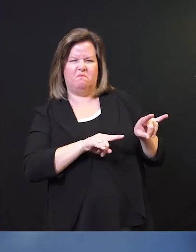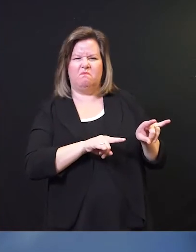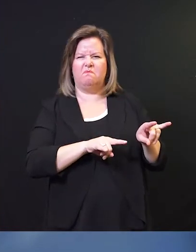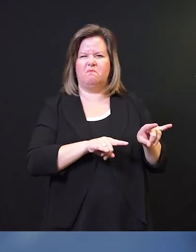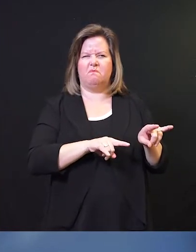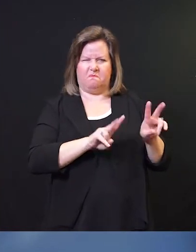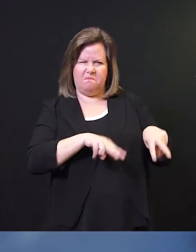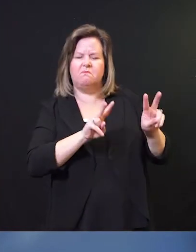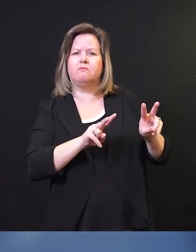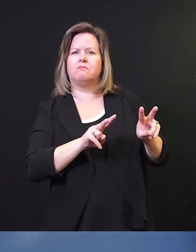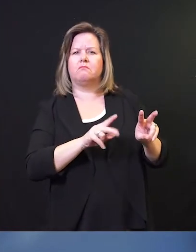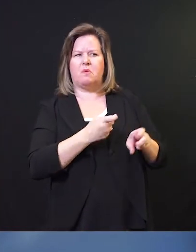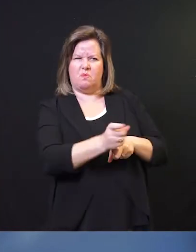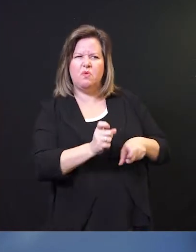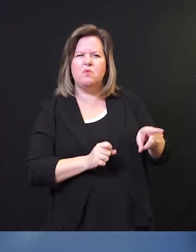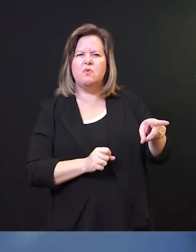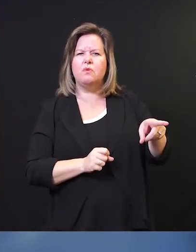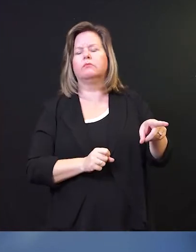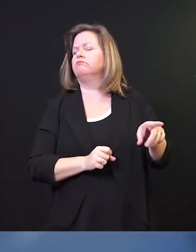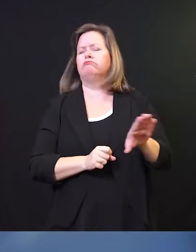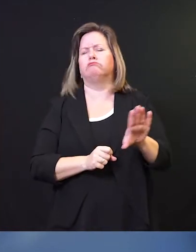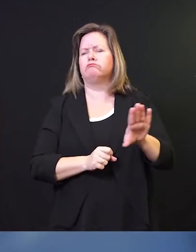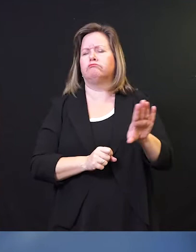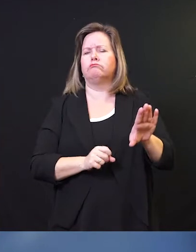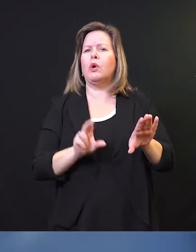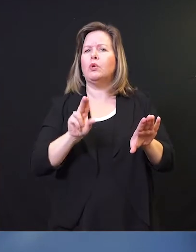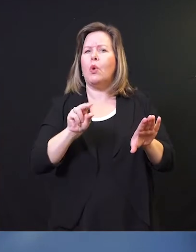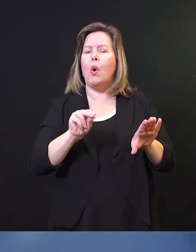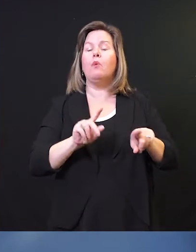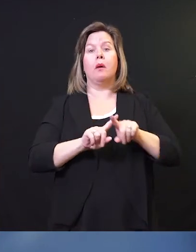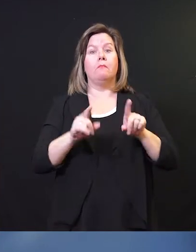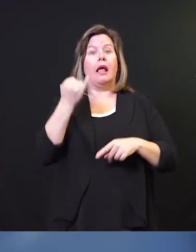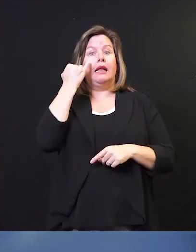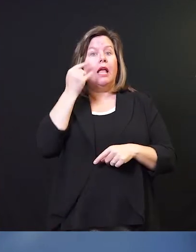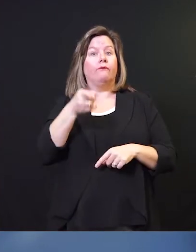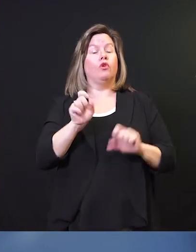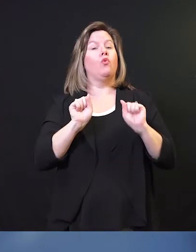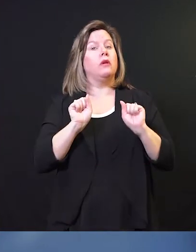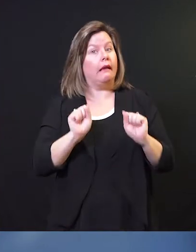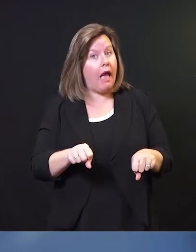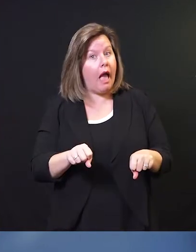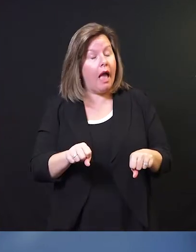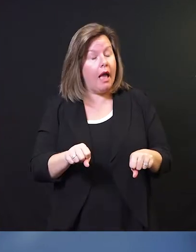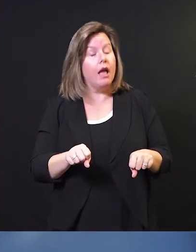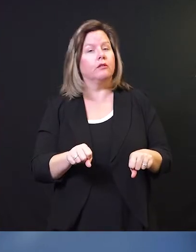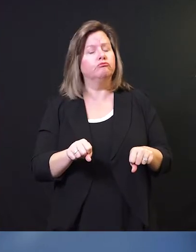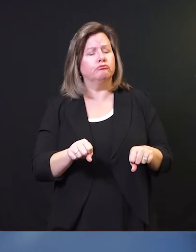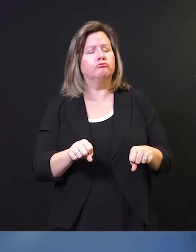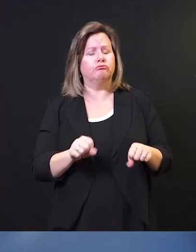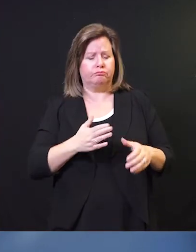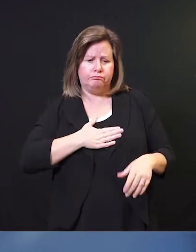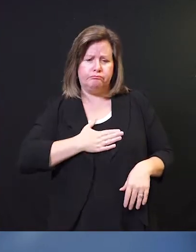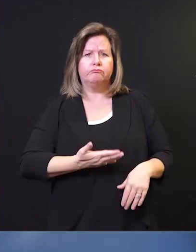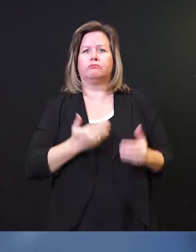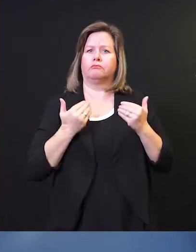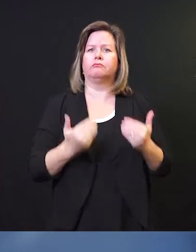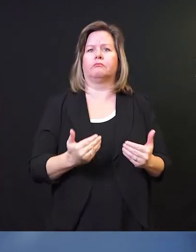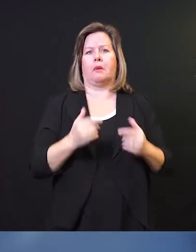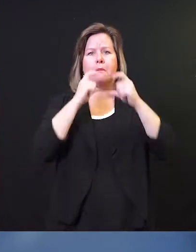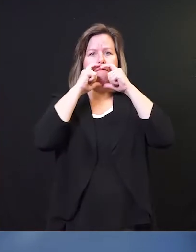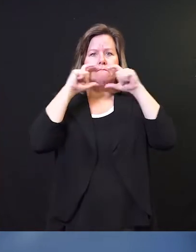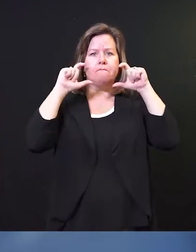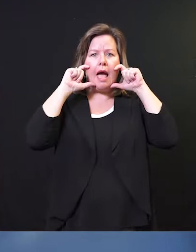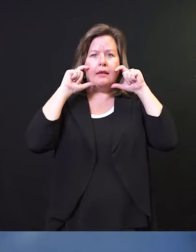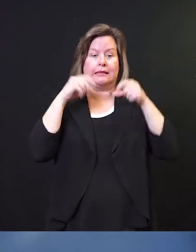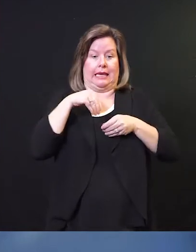evil eye or be rude to them. But for all of us who can wear a mask in public, especially indoors in public places,